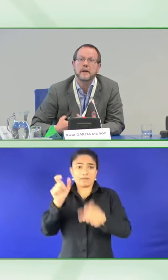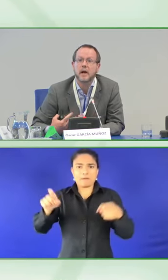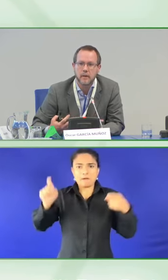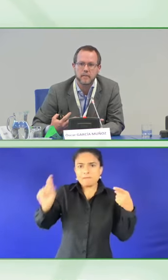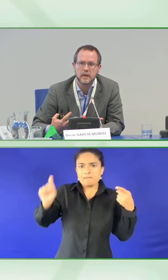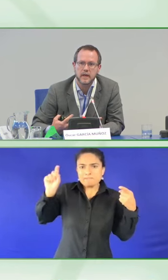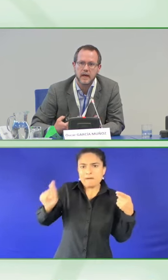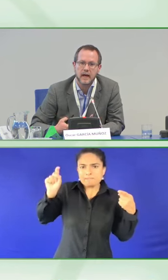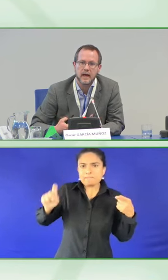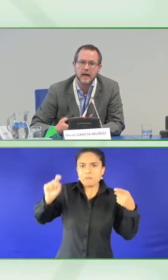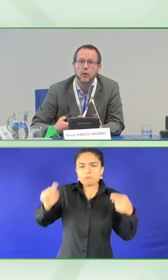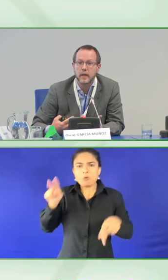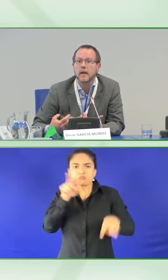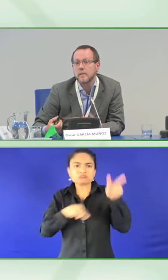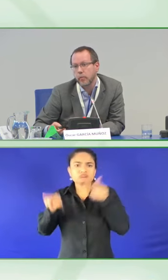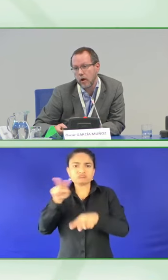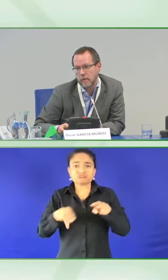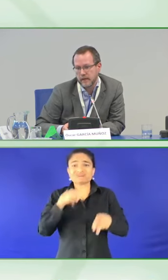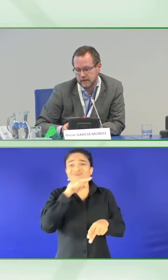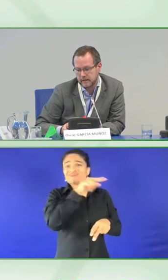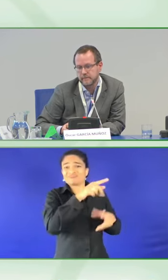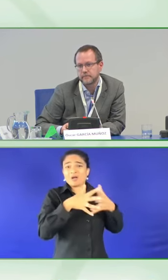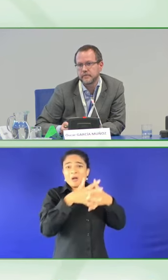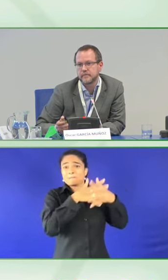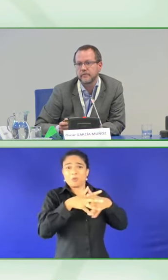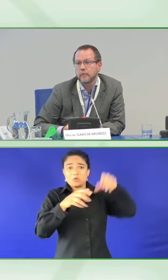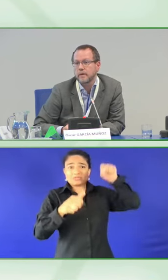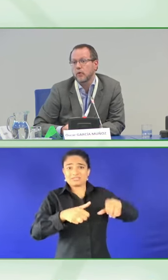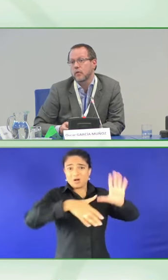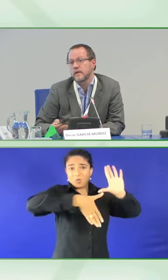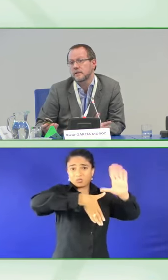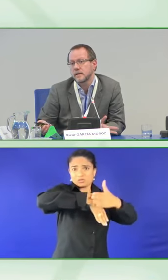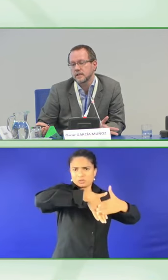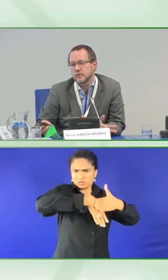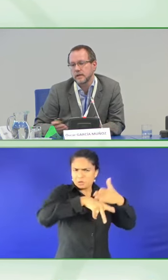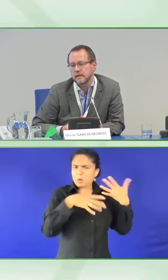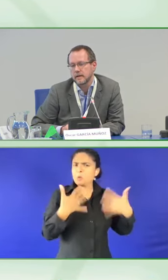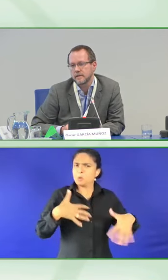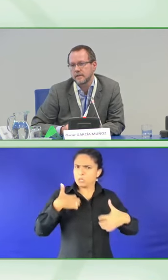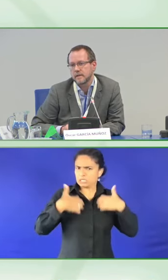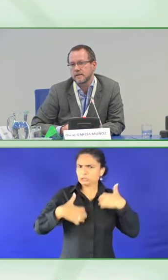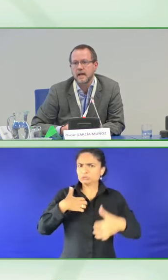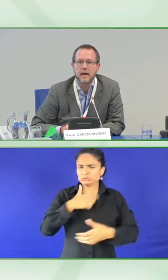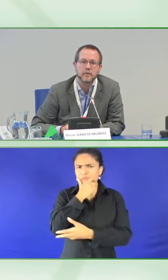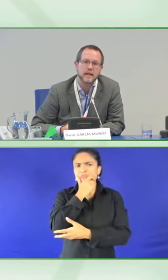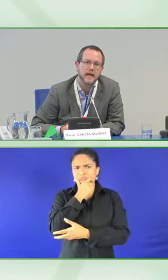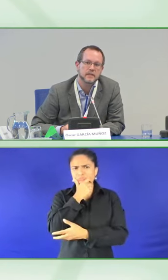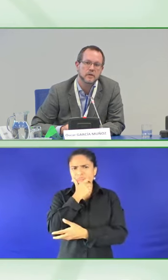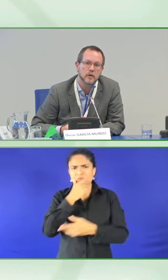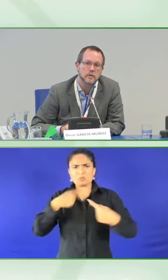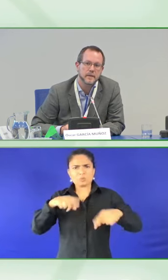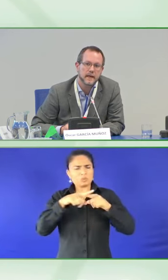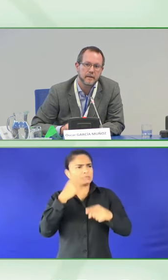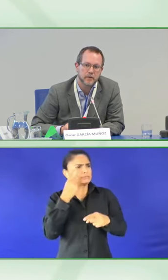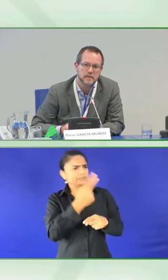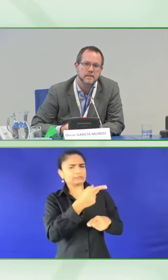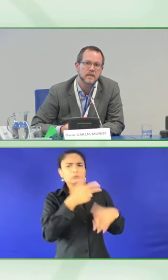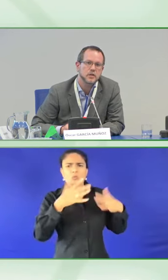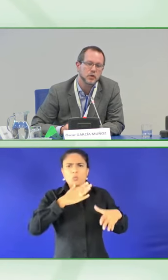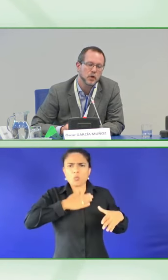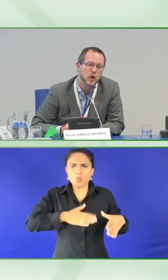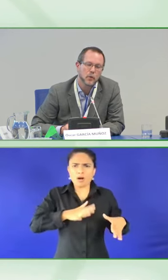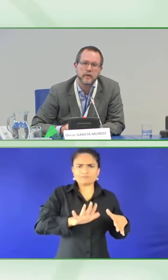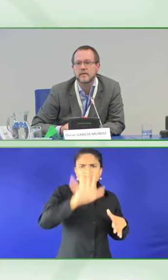become real employment for people with intellectual disabilities. I would like to close my